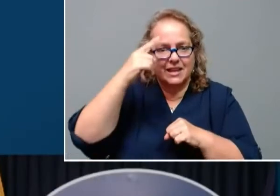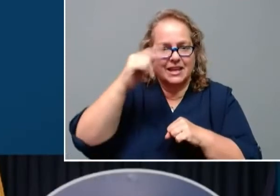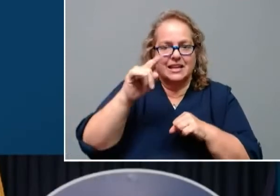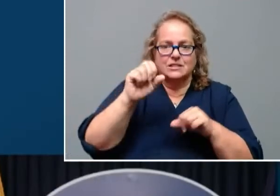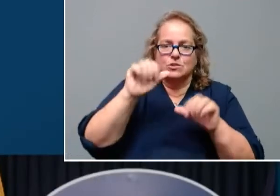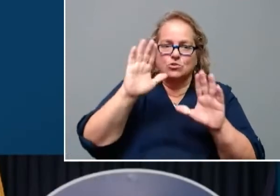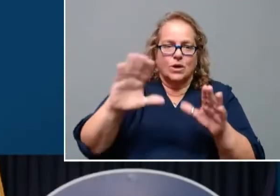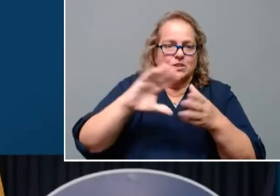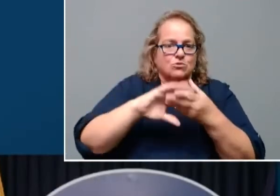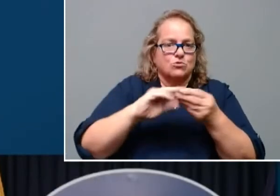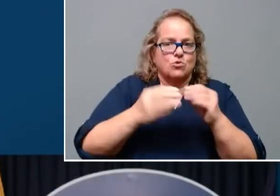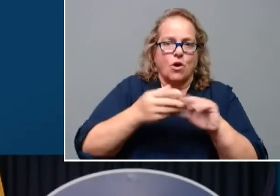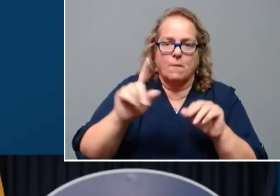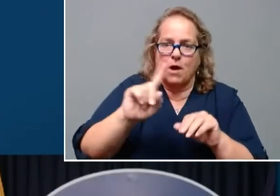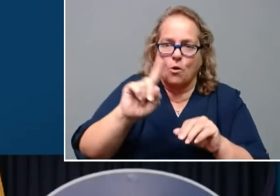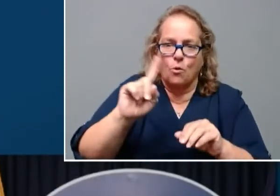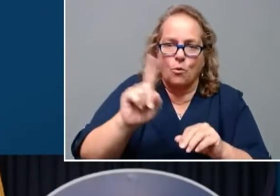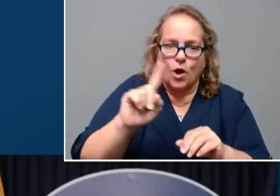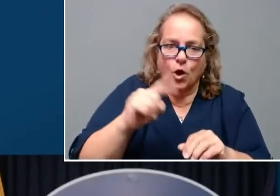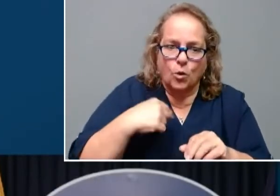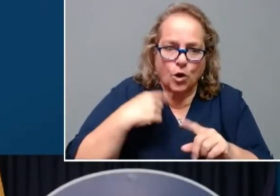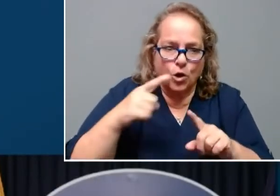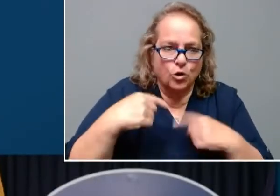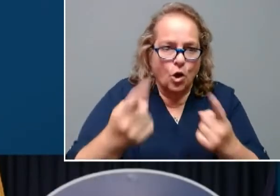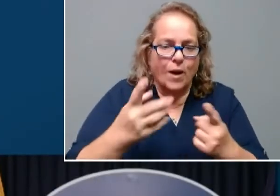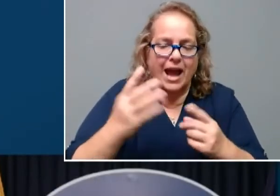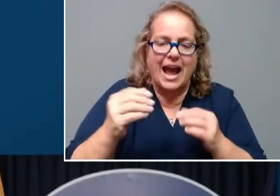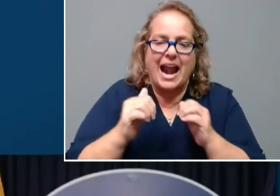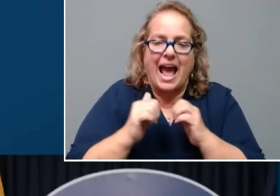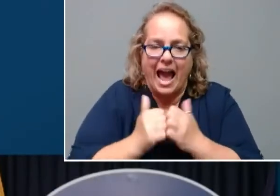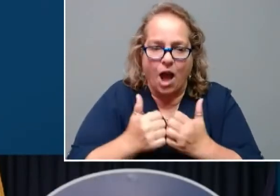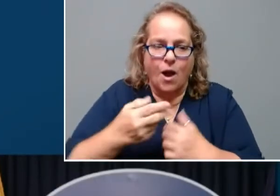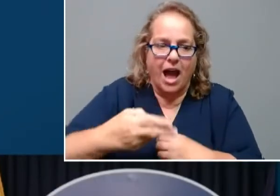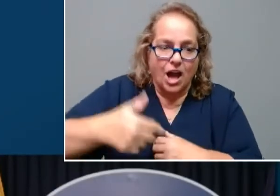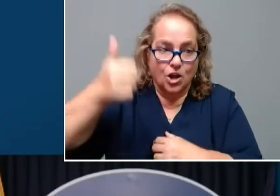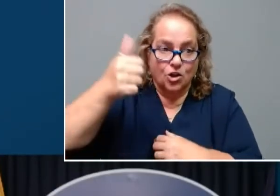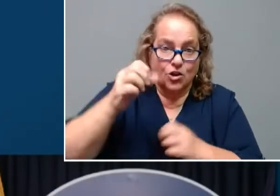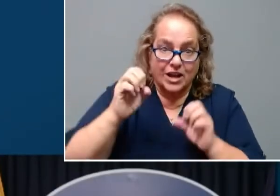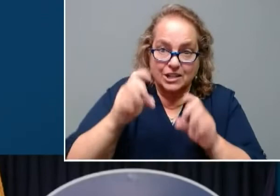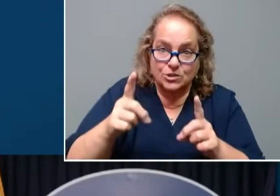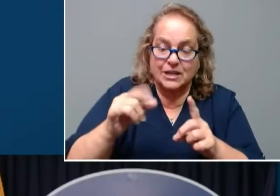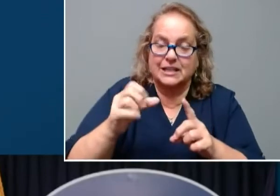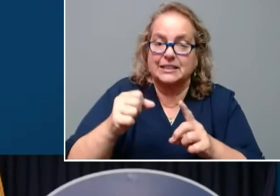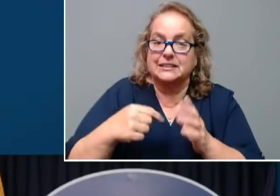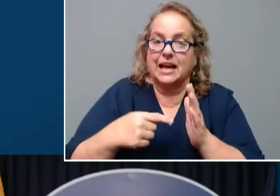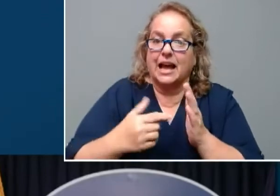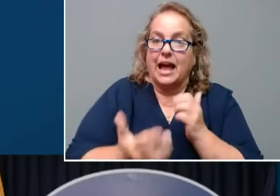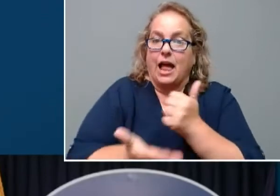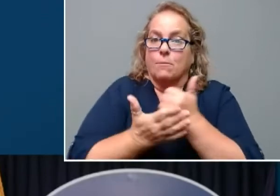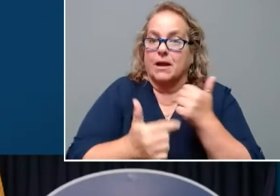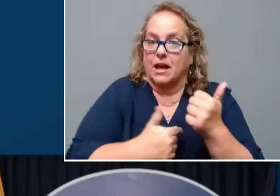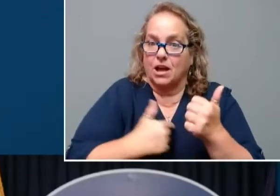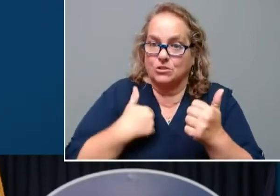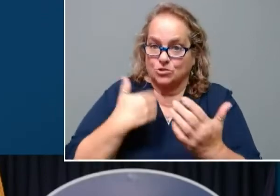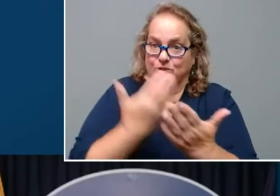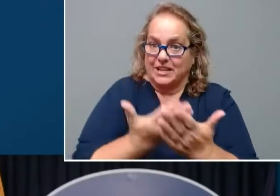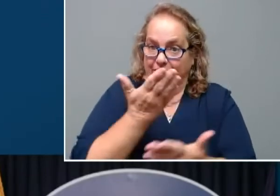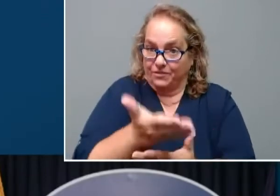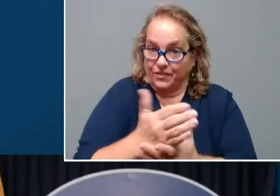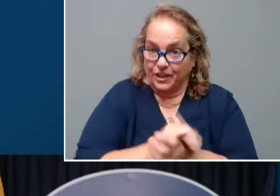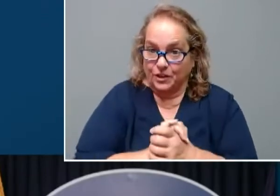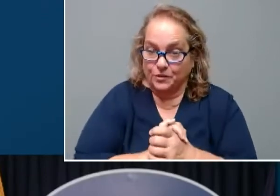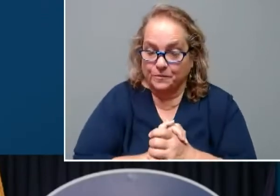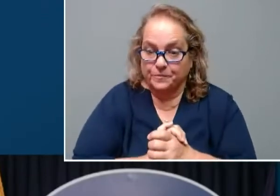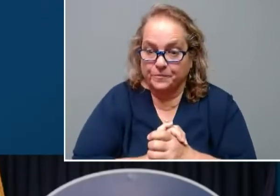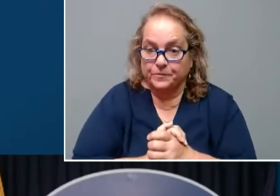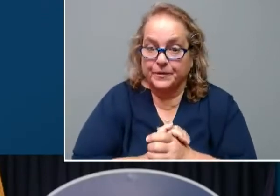about where we're going and how higher education is helping us to get there. Again